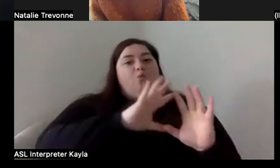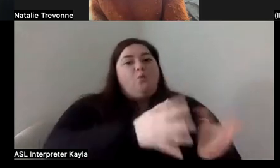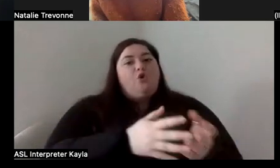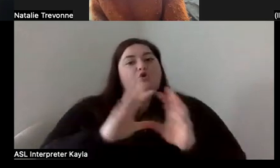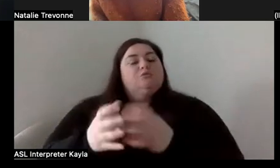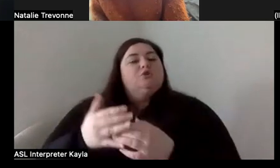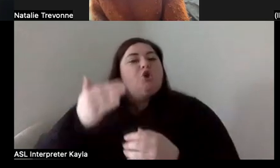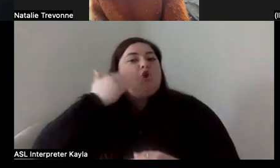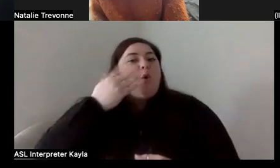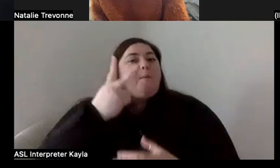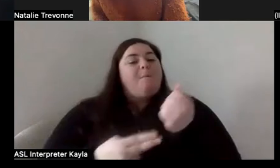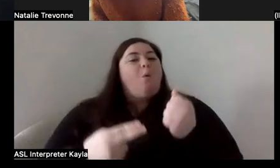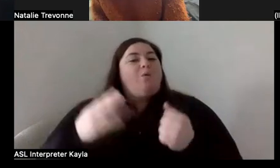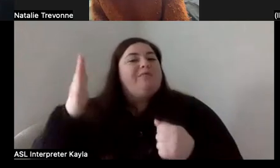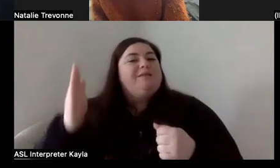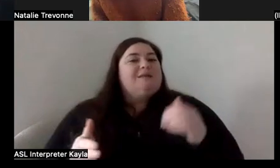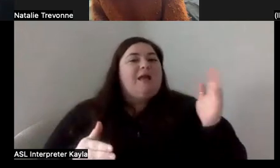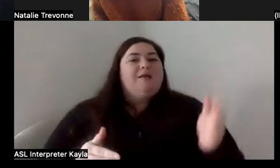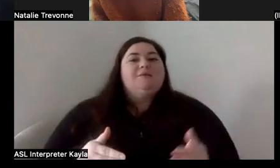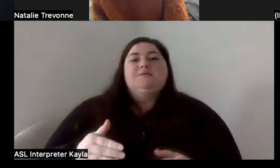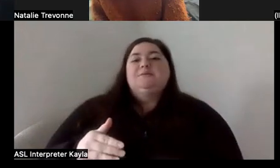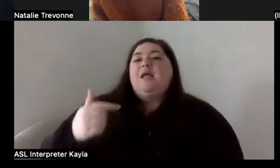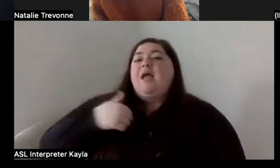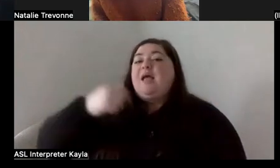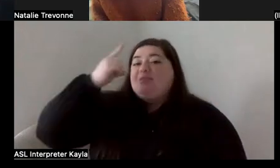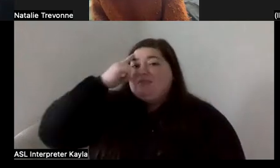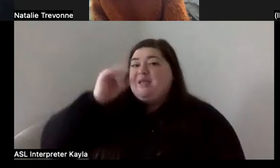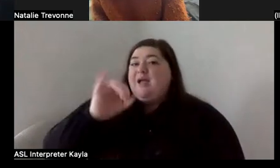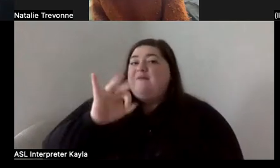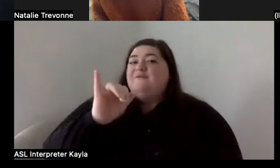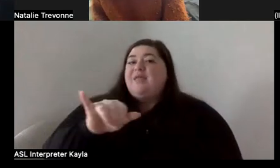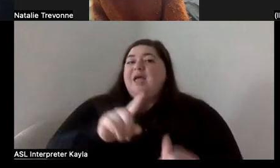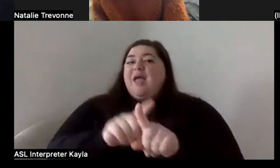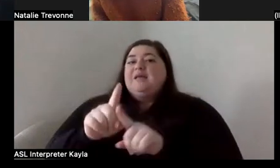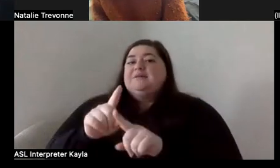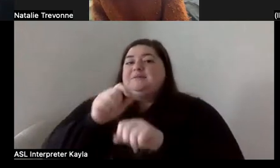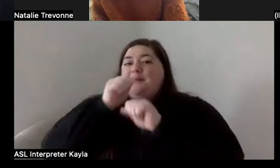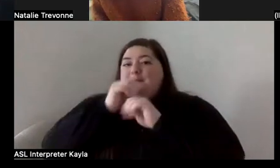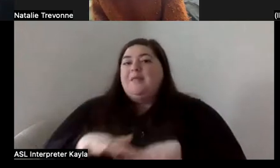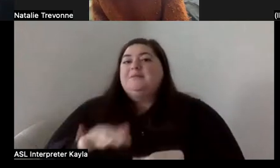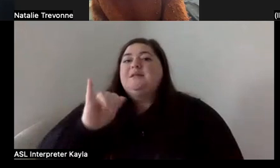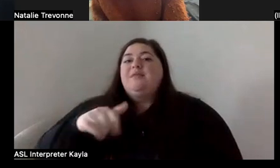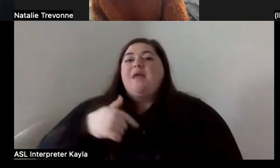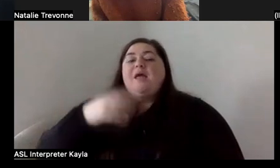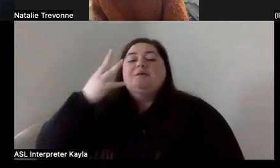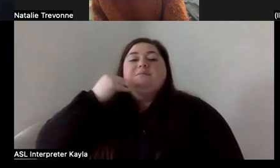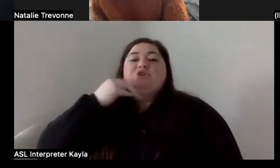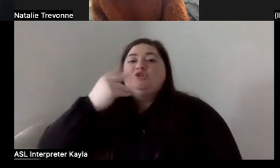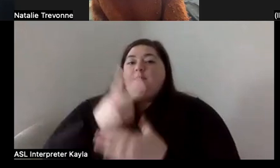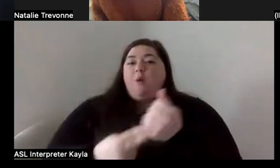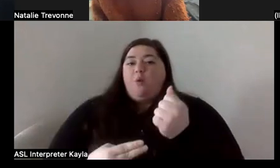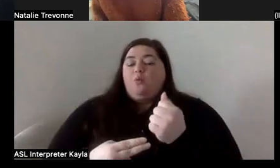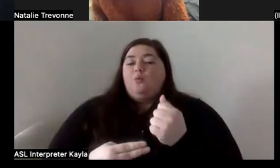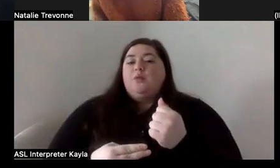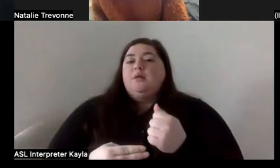You know, actually, I think of it as a blessing that I've been able to experience both sides. Because I feel like,